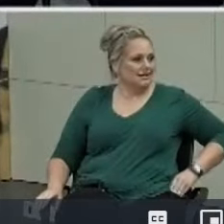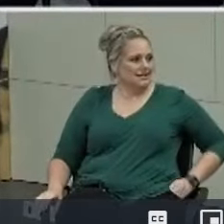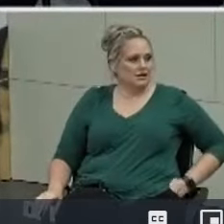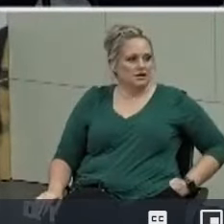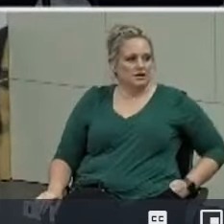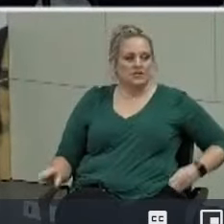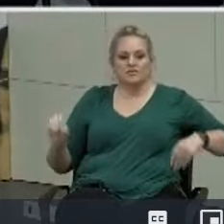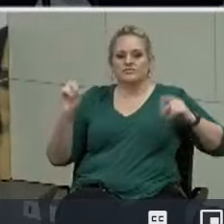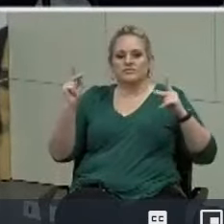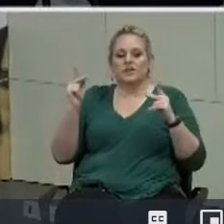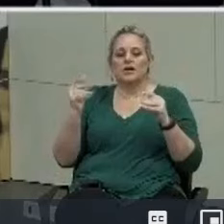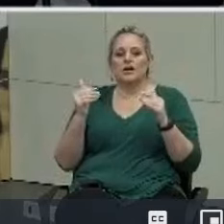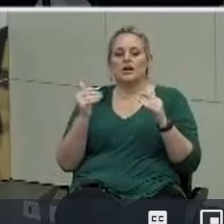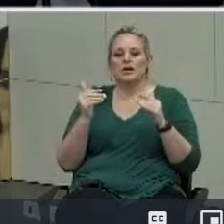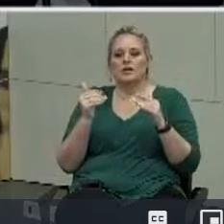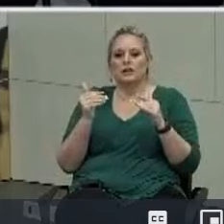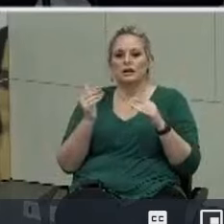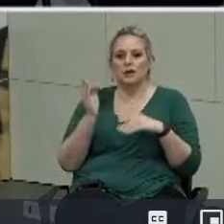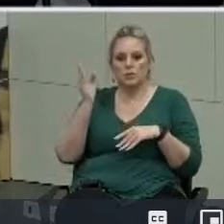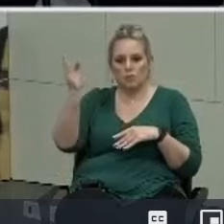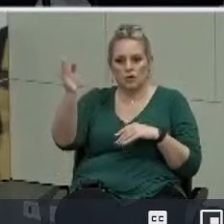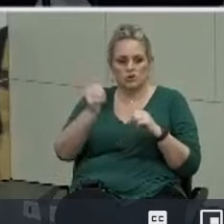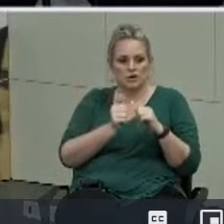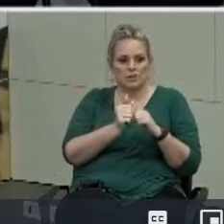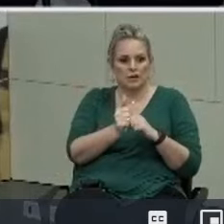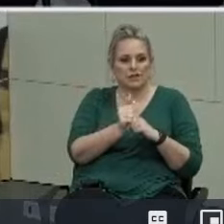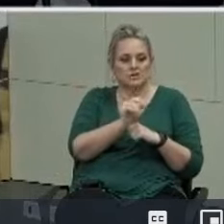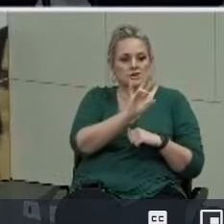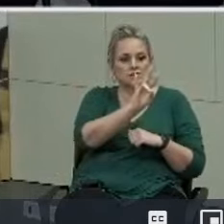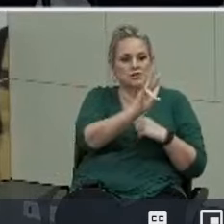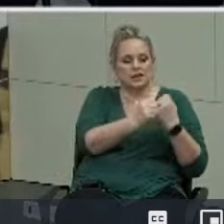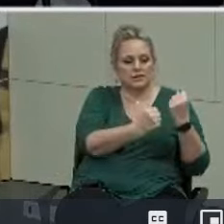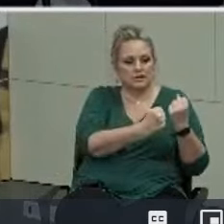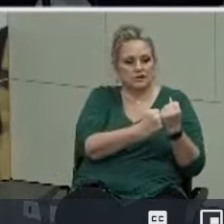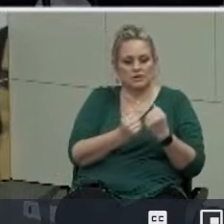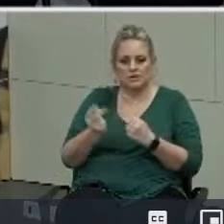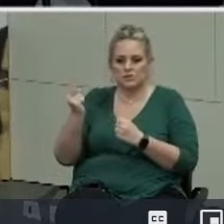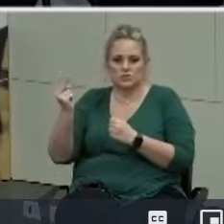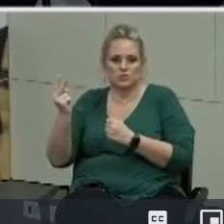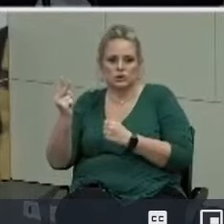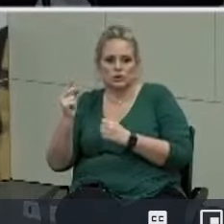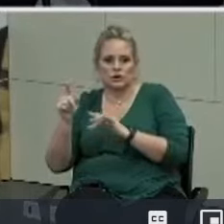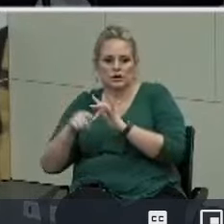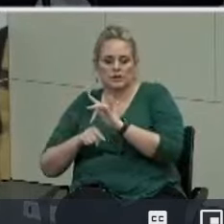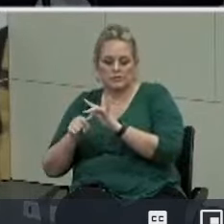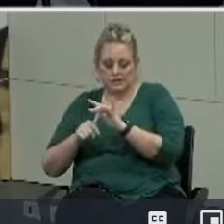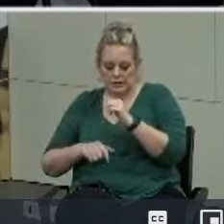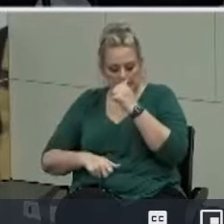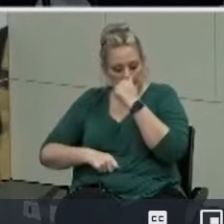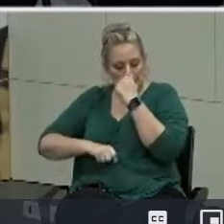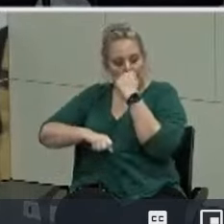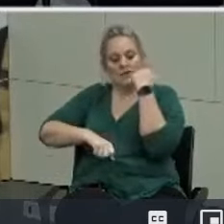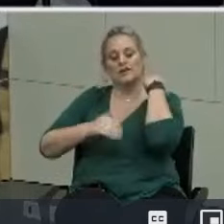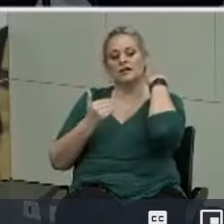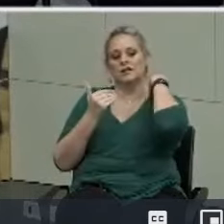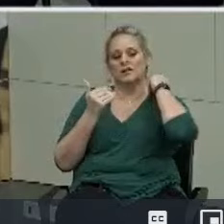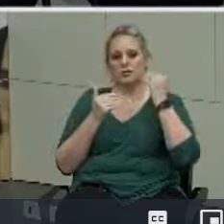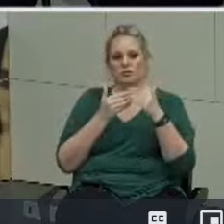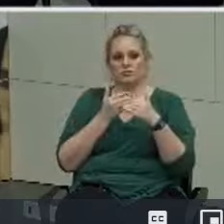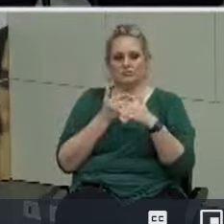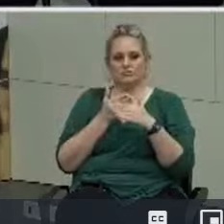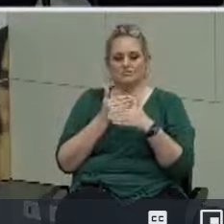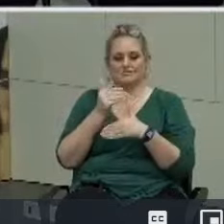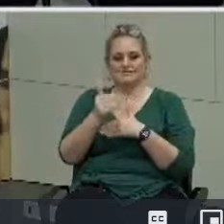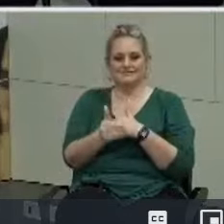okay motion passes seven in favor two absent thank you okay the next item on our agenda